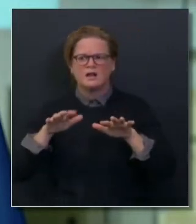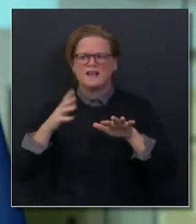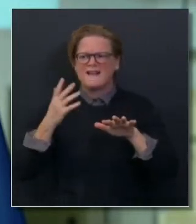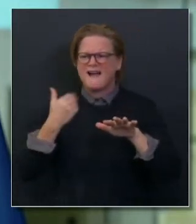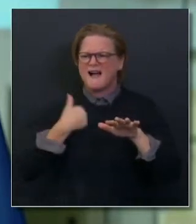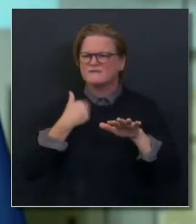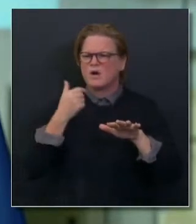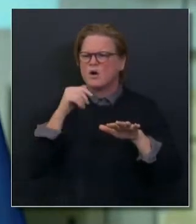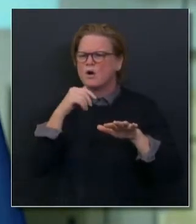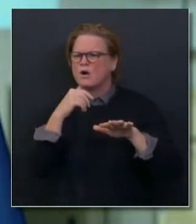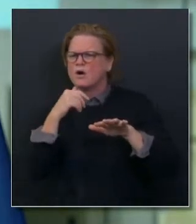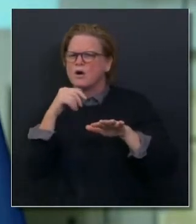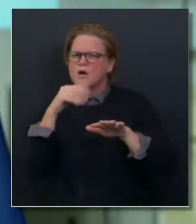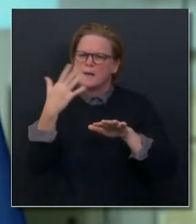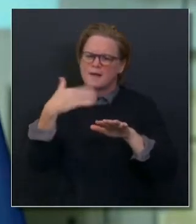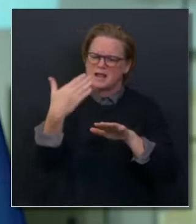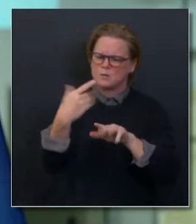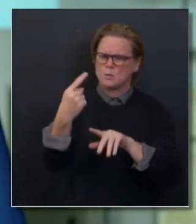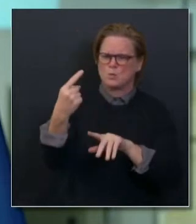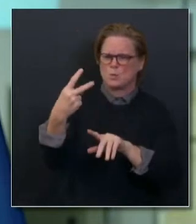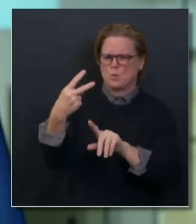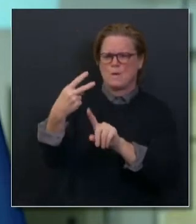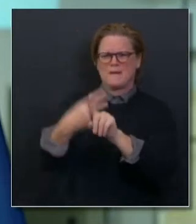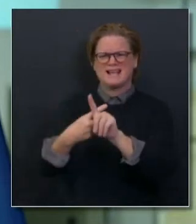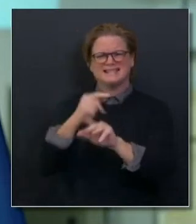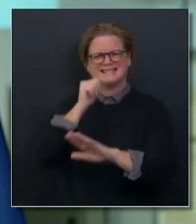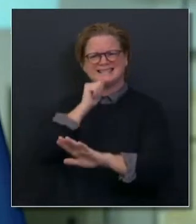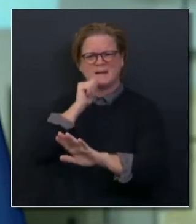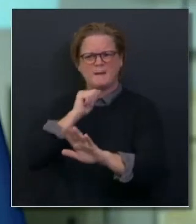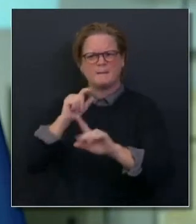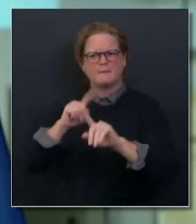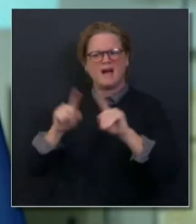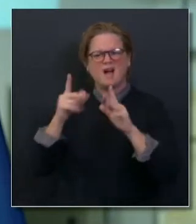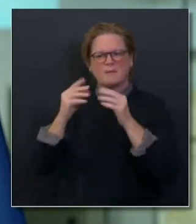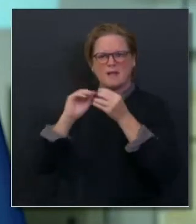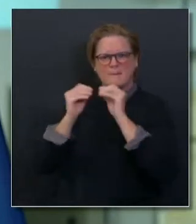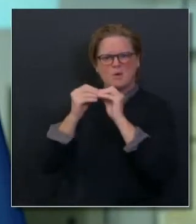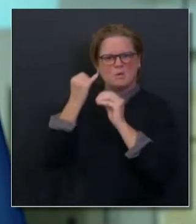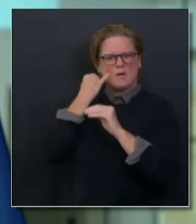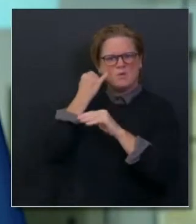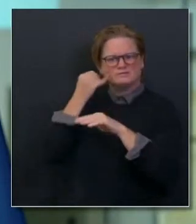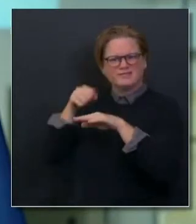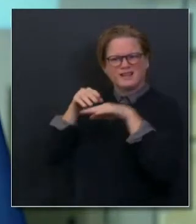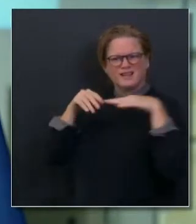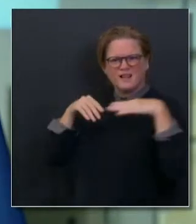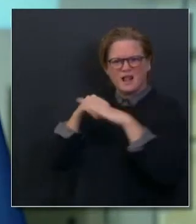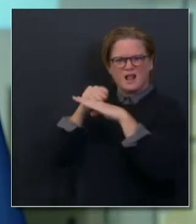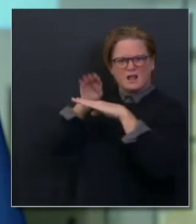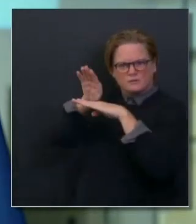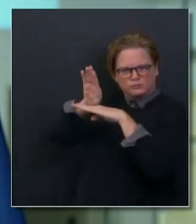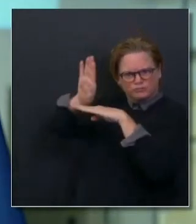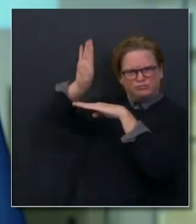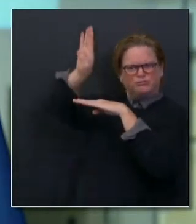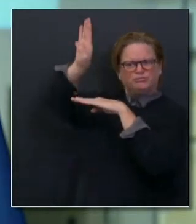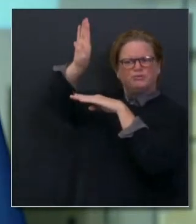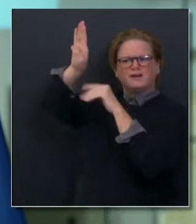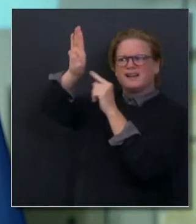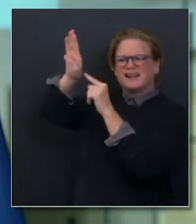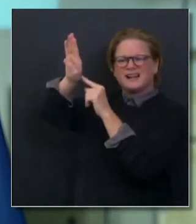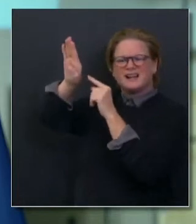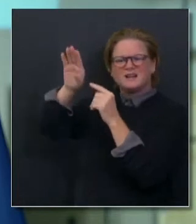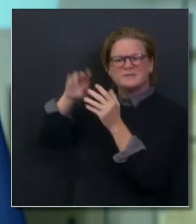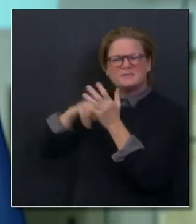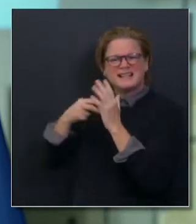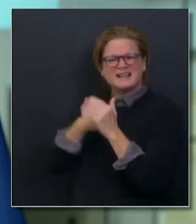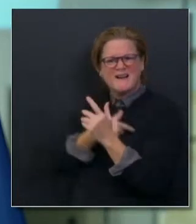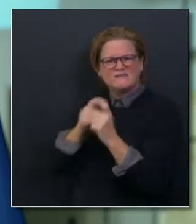projection, that cases will already have peaked and that by mid-February, some restrictions could be rolled back? Yeah. No, thank you. And by the